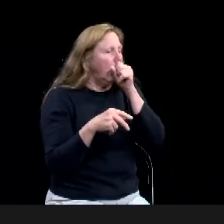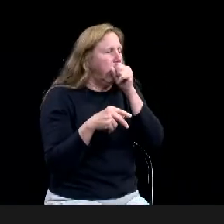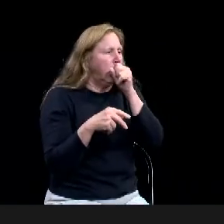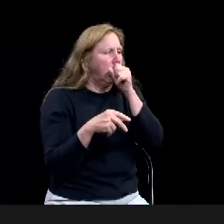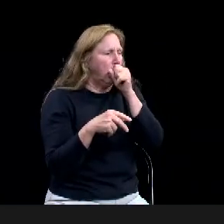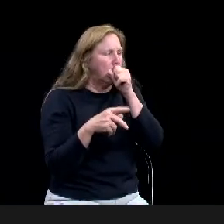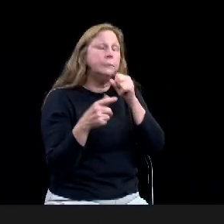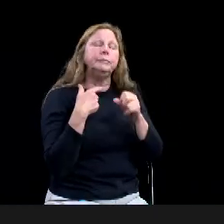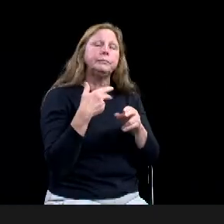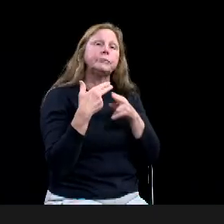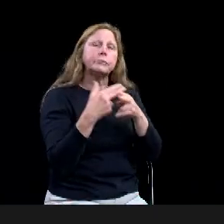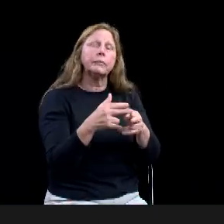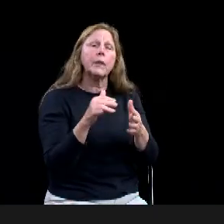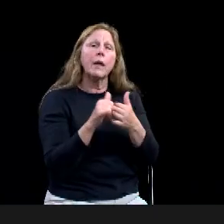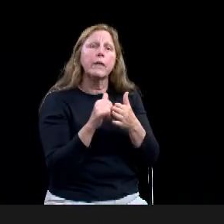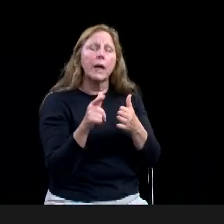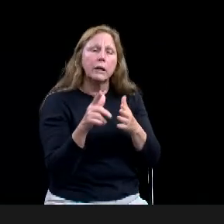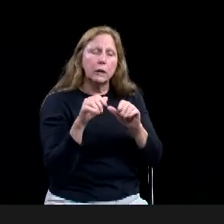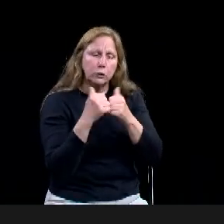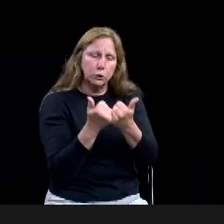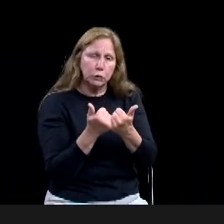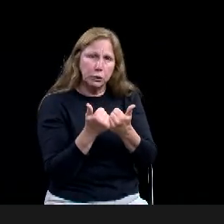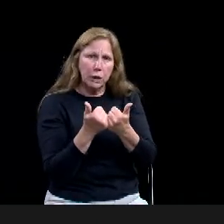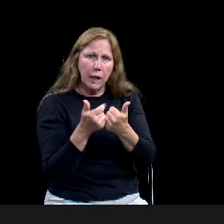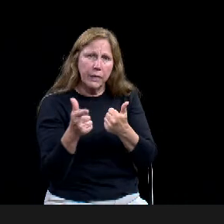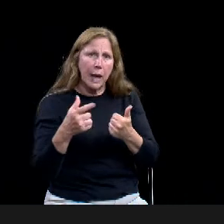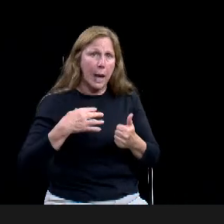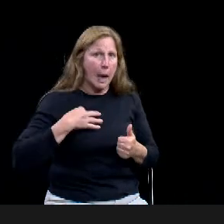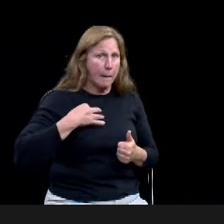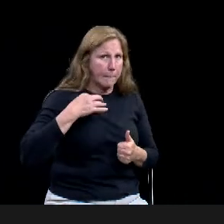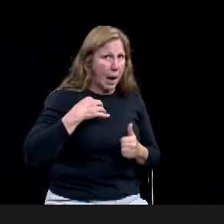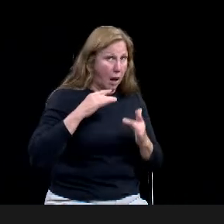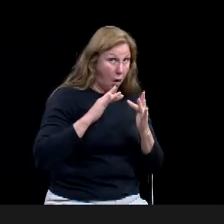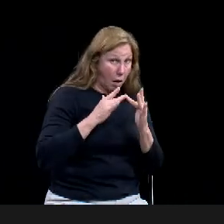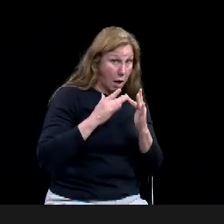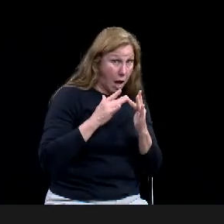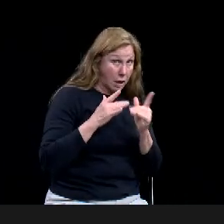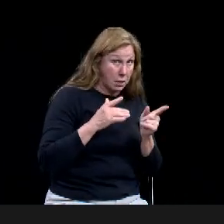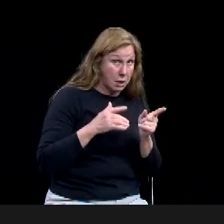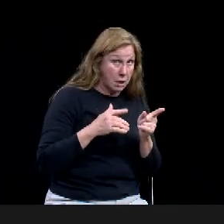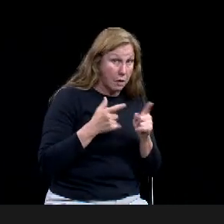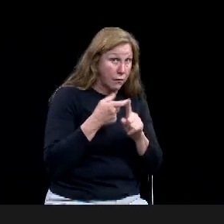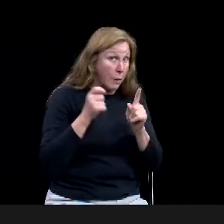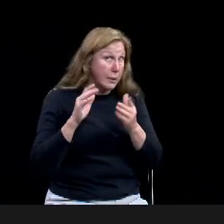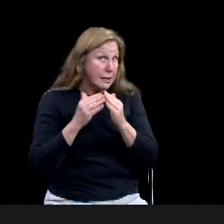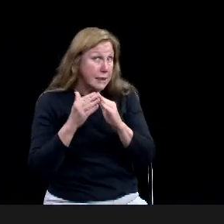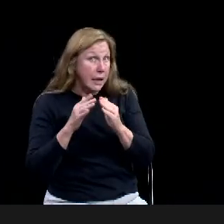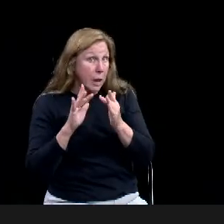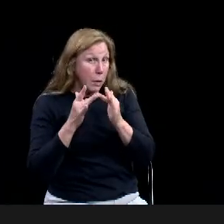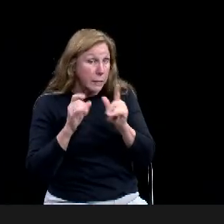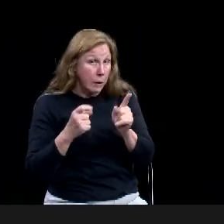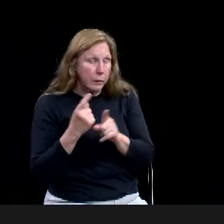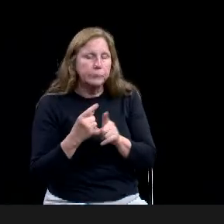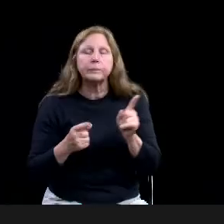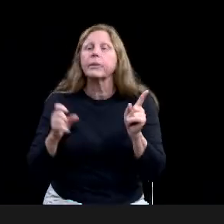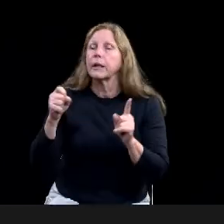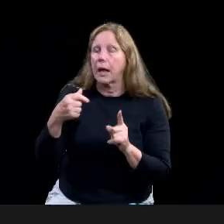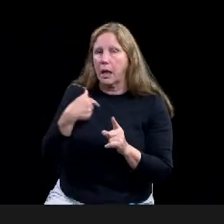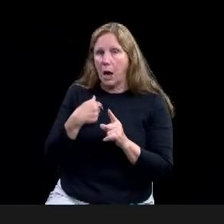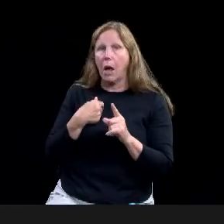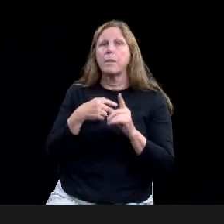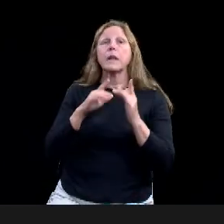Yes, sir. We have created an online application form. It's sort of a survey form based. Uh, we have it in English and Spanish.